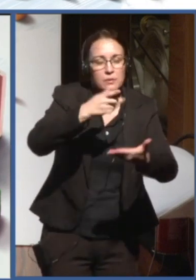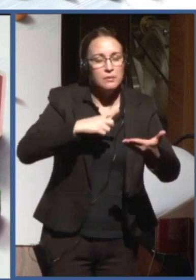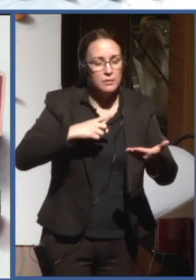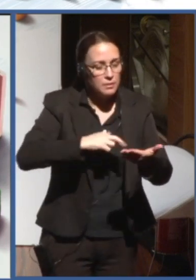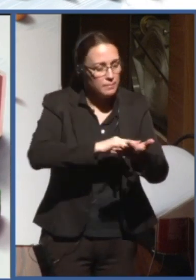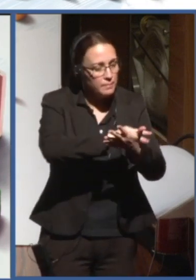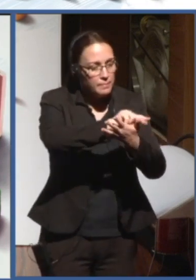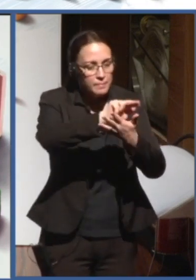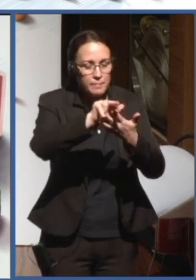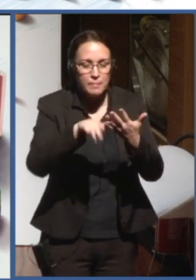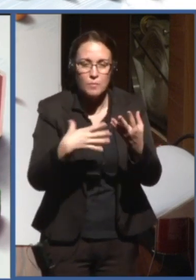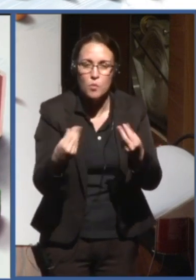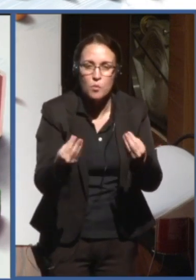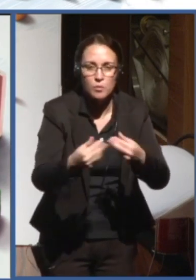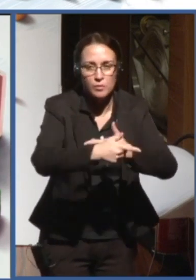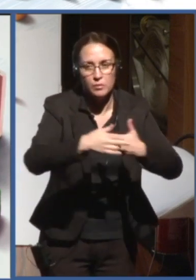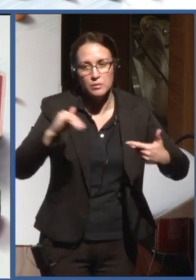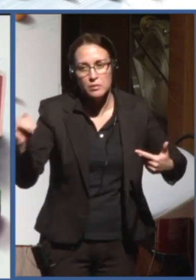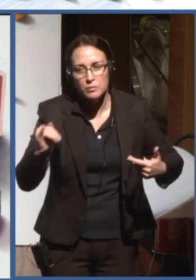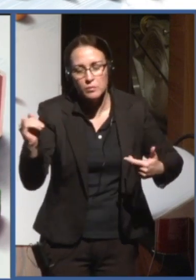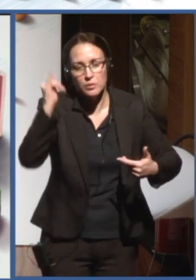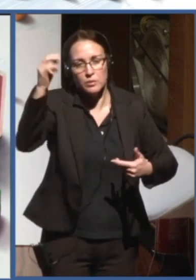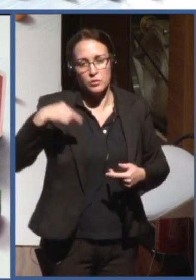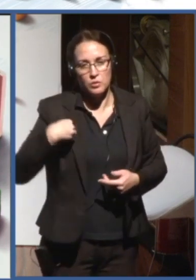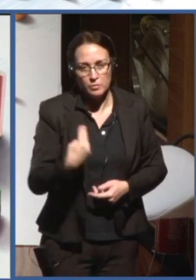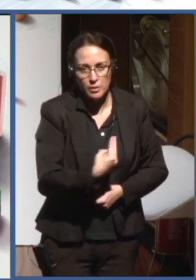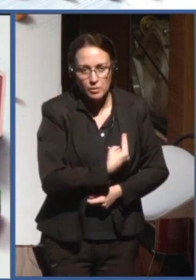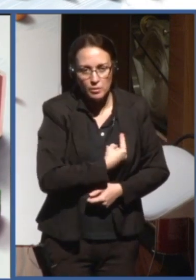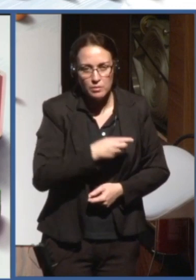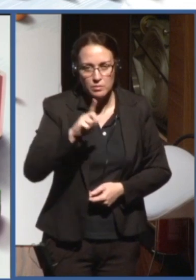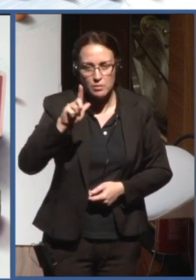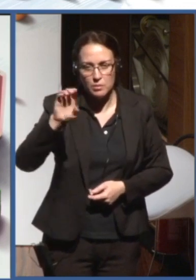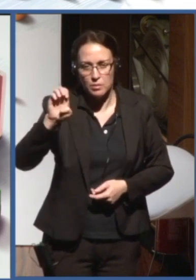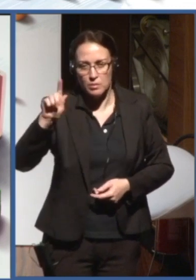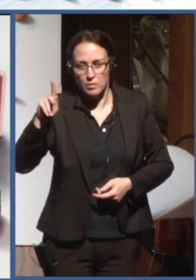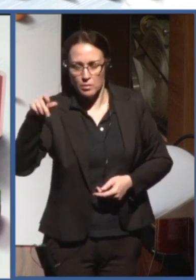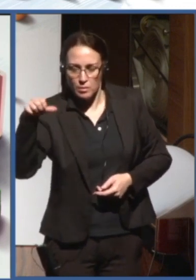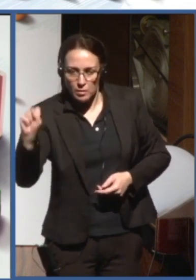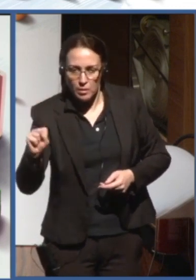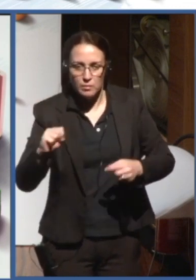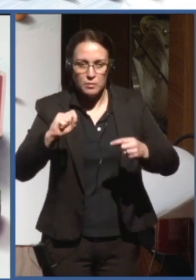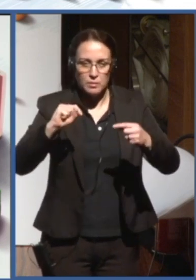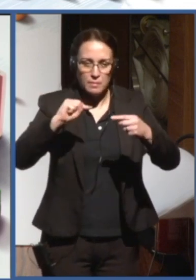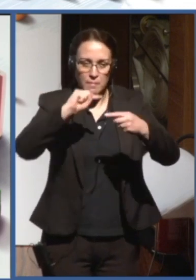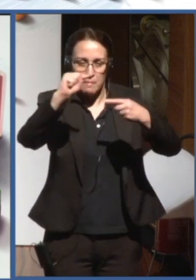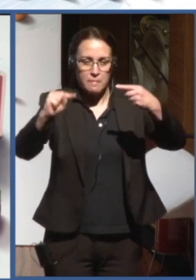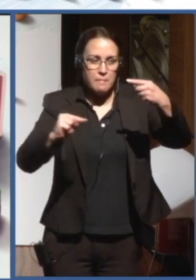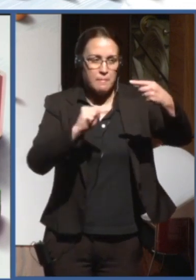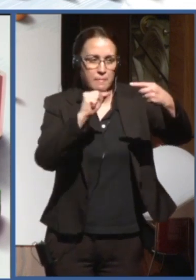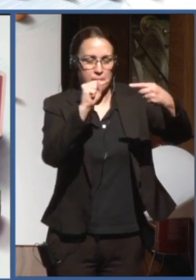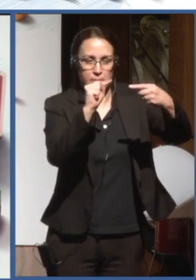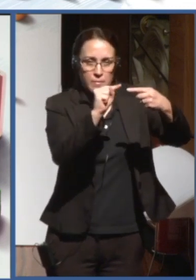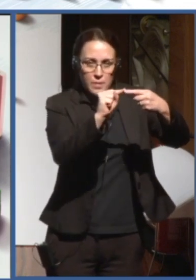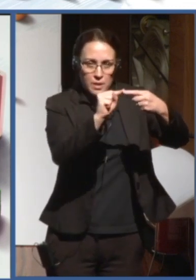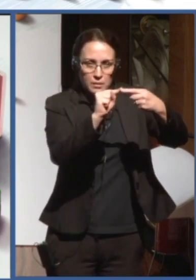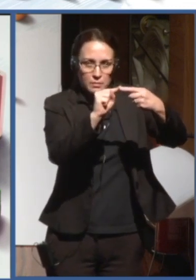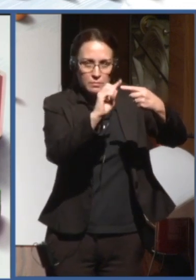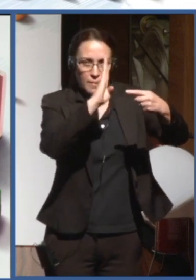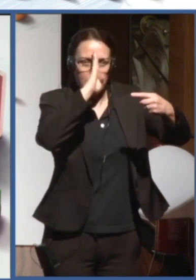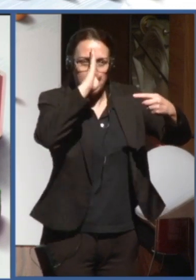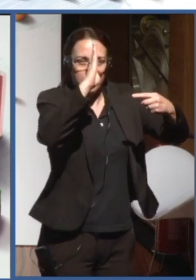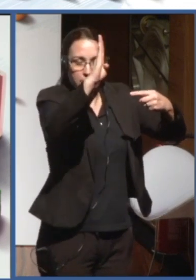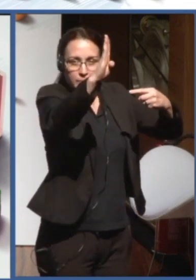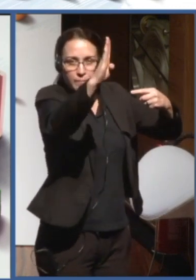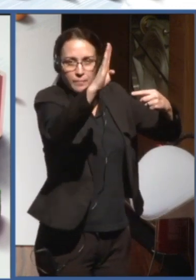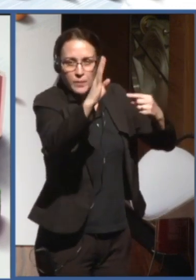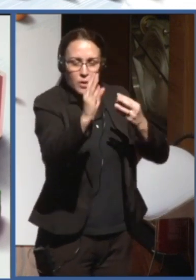important for us. And one of the gaps is related to metrics. We need to define metrics, which define not only the collaboration,